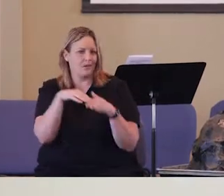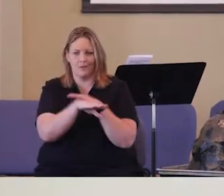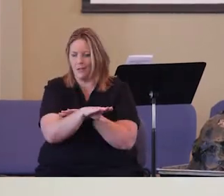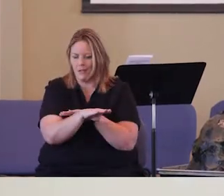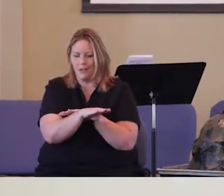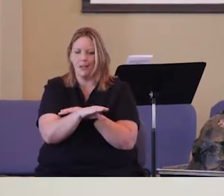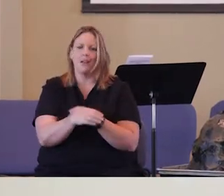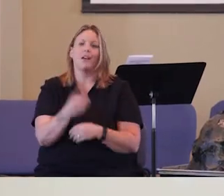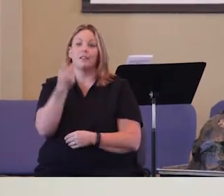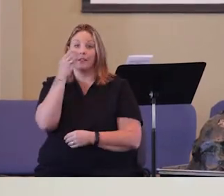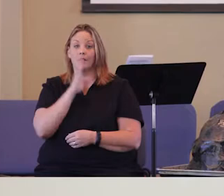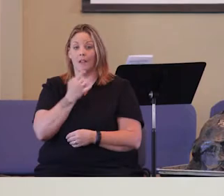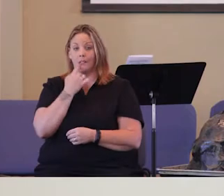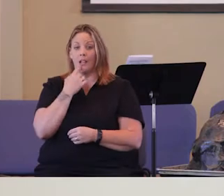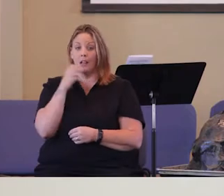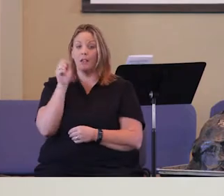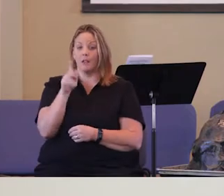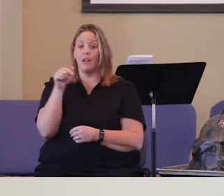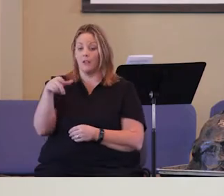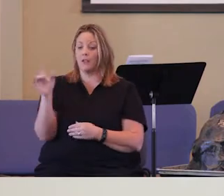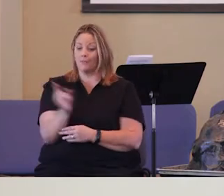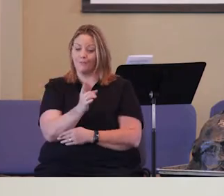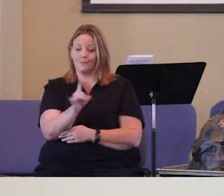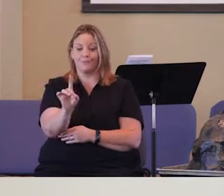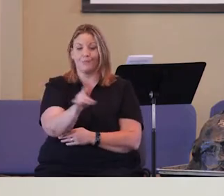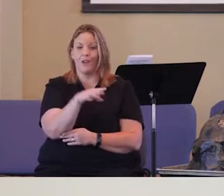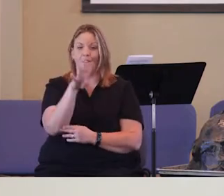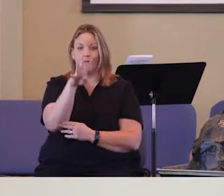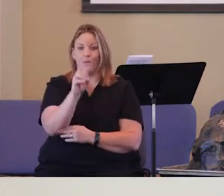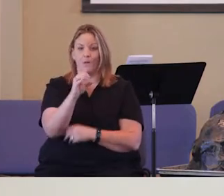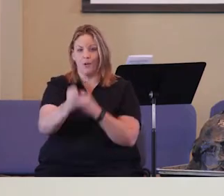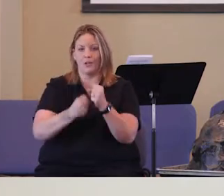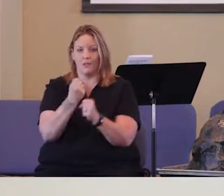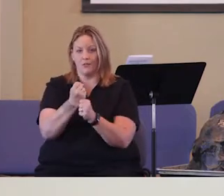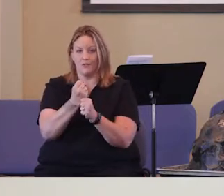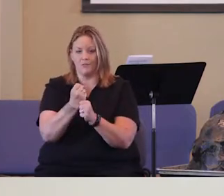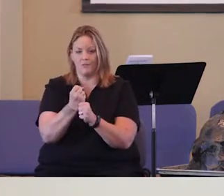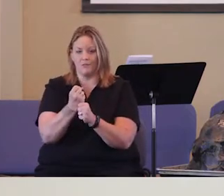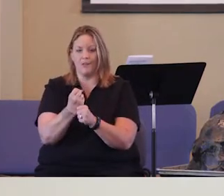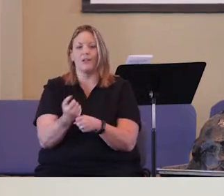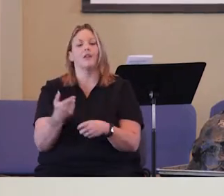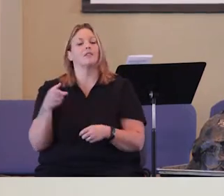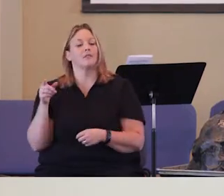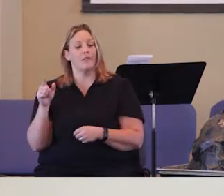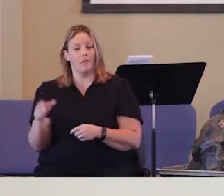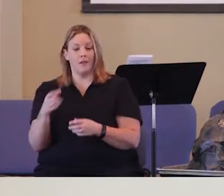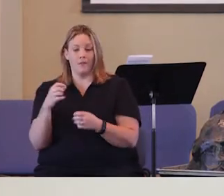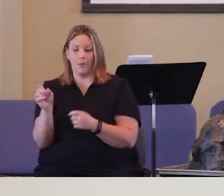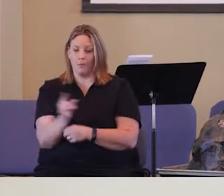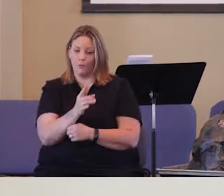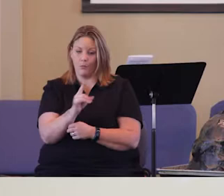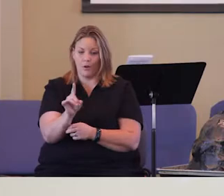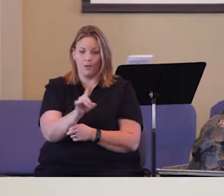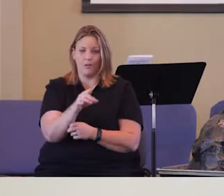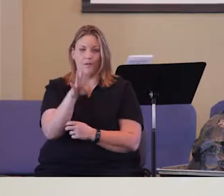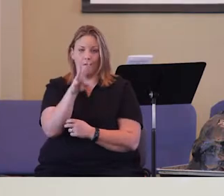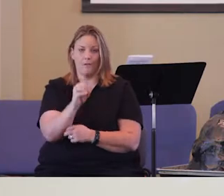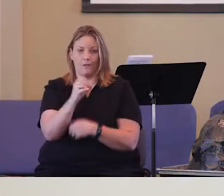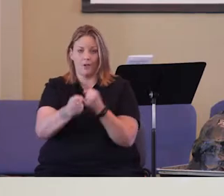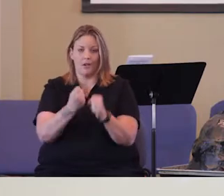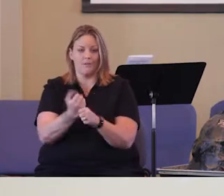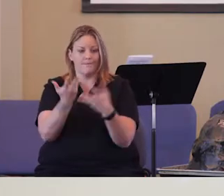in. And so, God said, okay, you're going to wander in the wilderness for 40 years. So, they've wandered in the wilderness, and they're coming